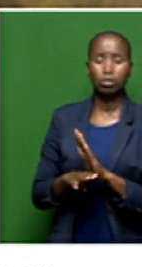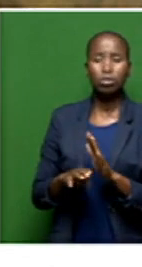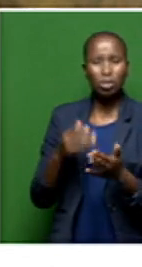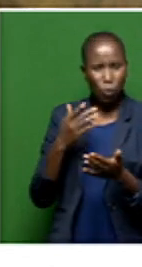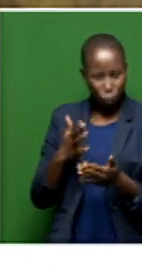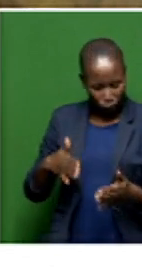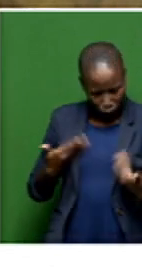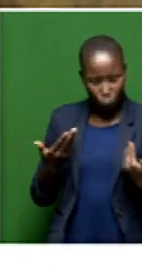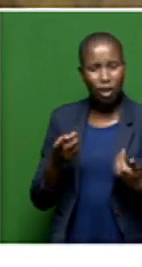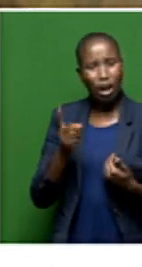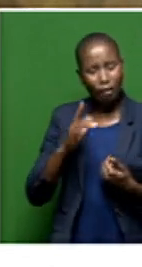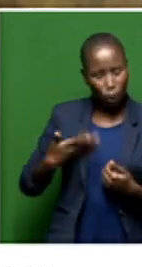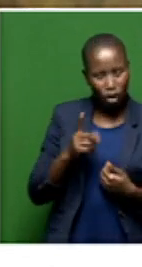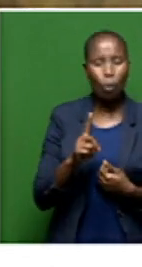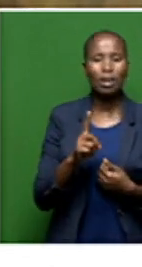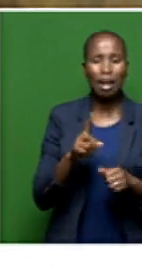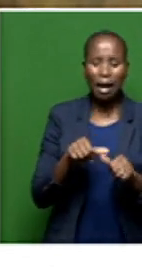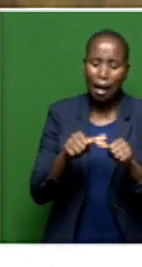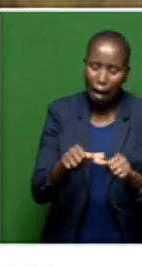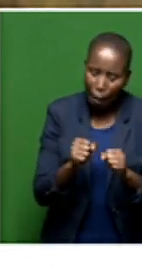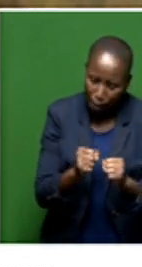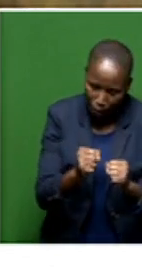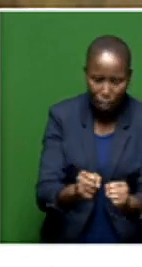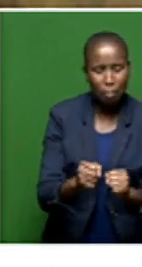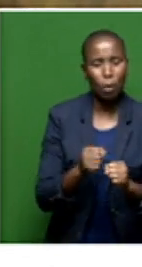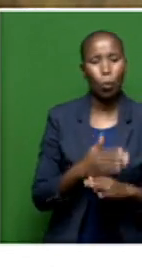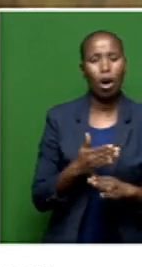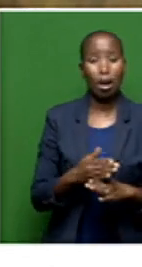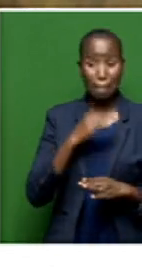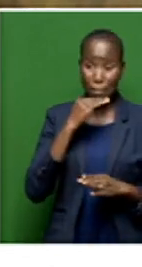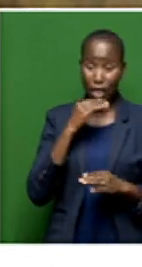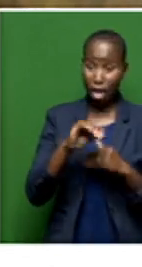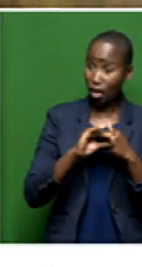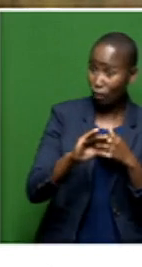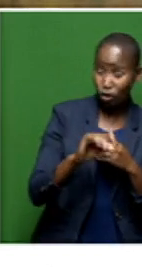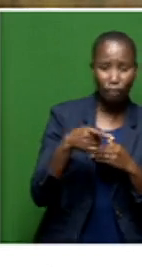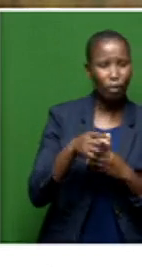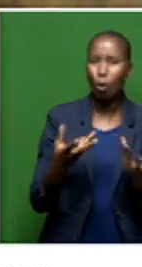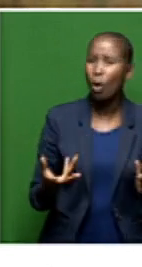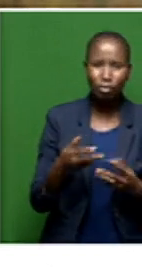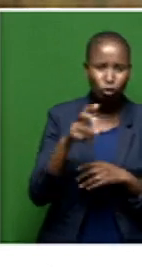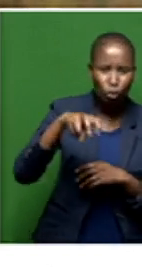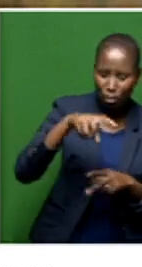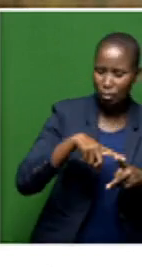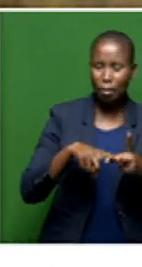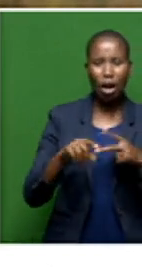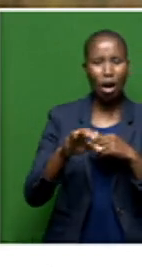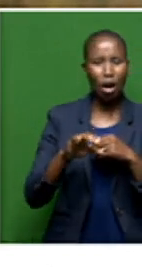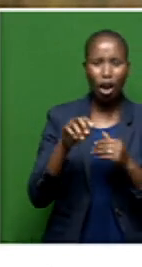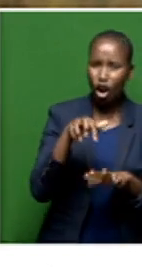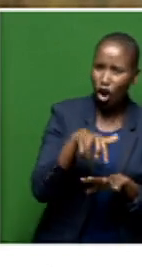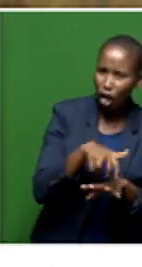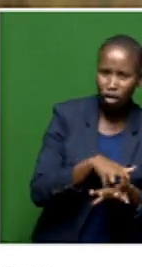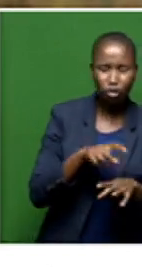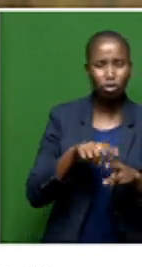jobs. Is it investment in tourism? Is it investment in agriculture? Is it investment in aquaculture? But